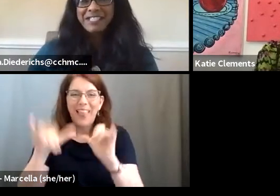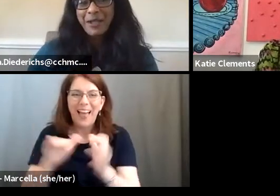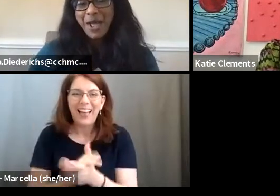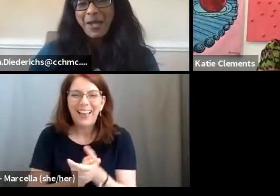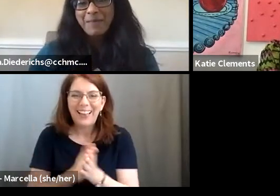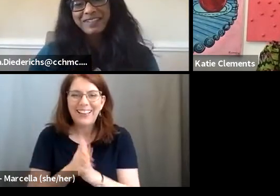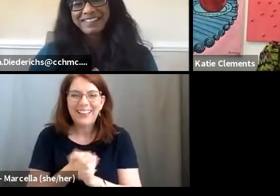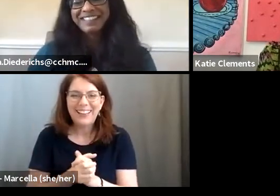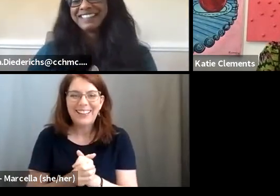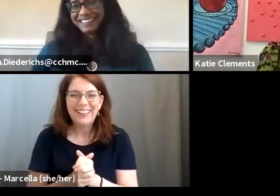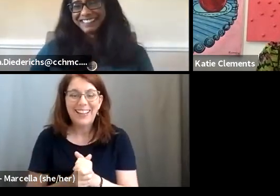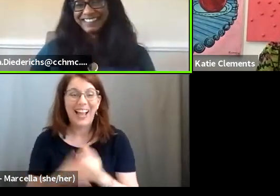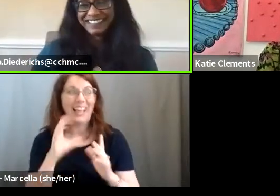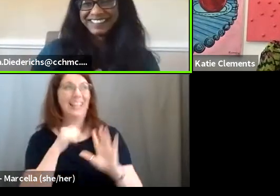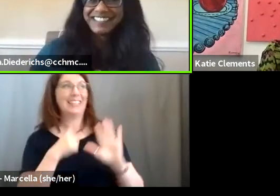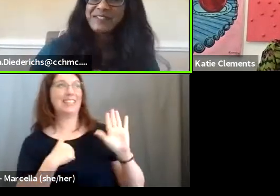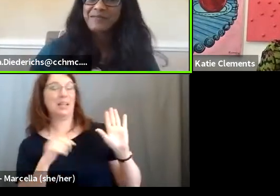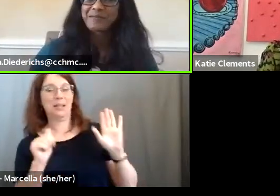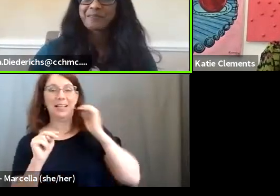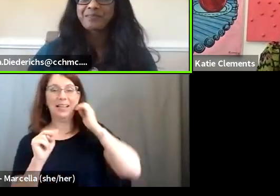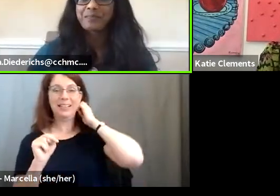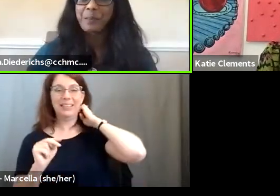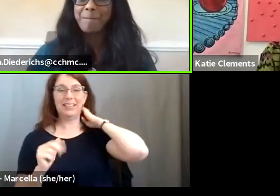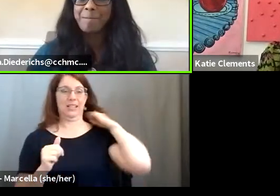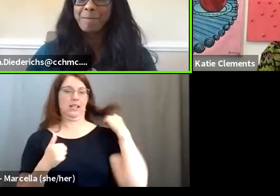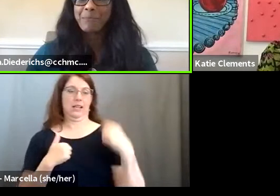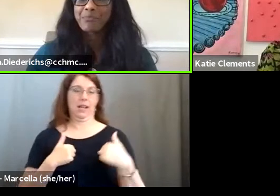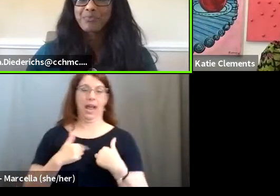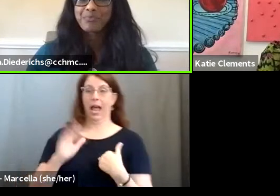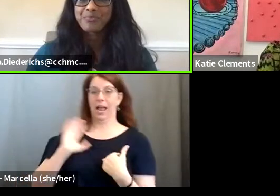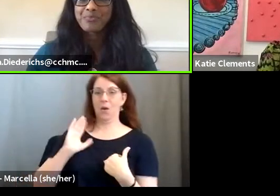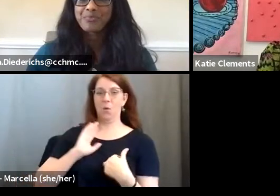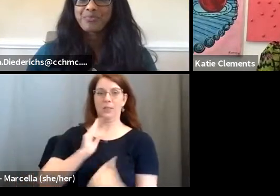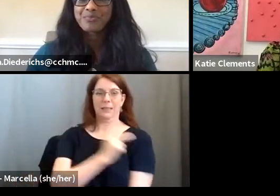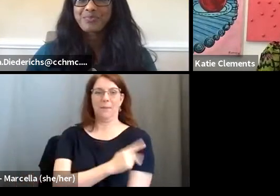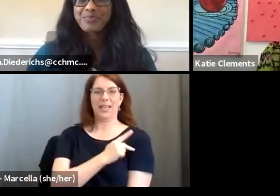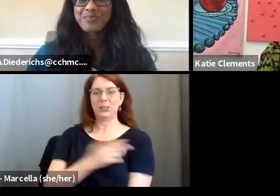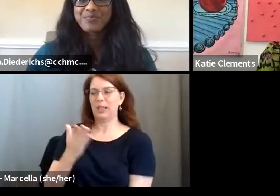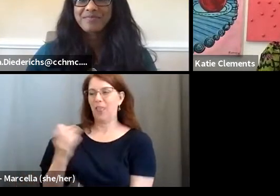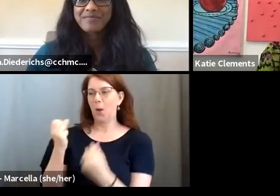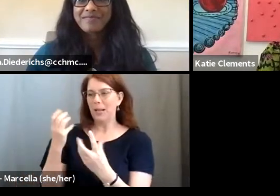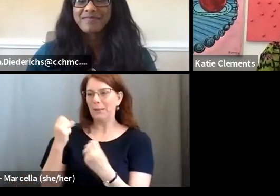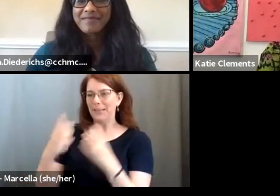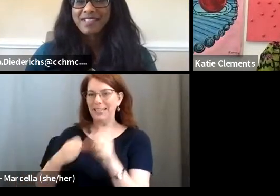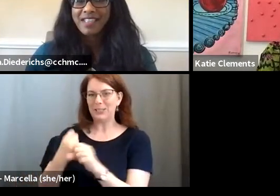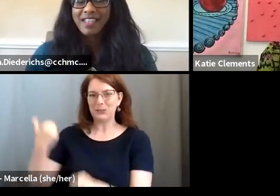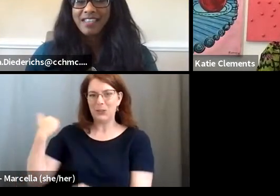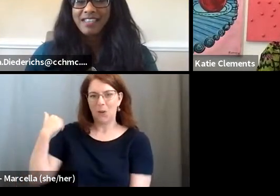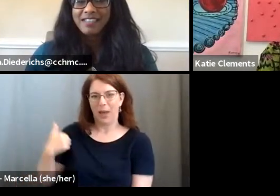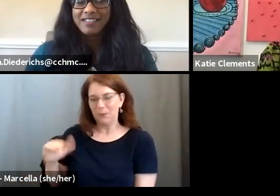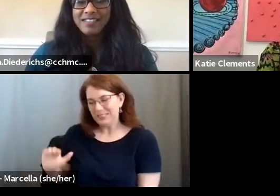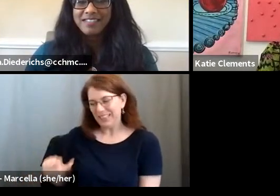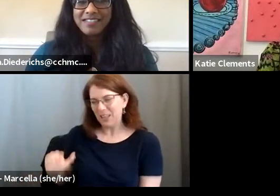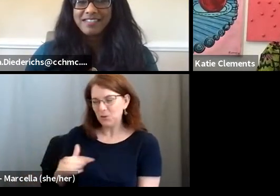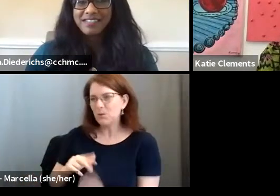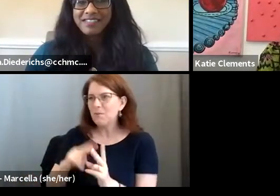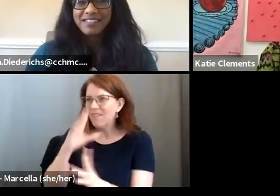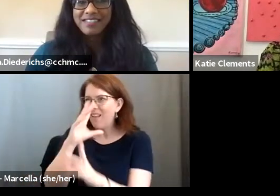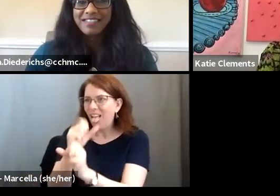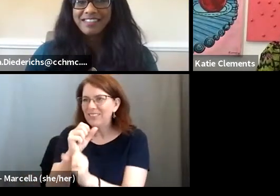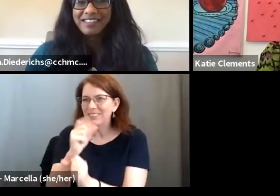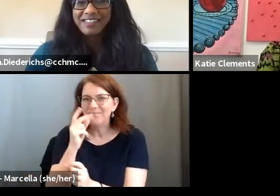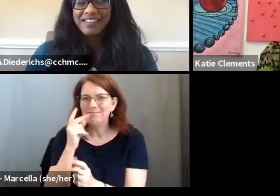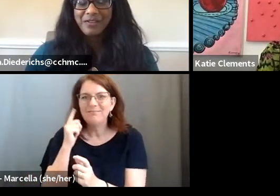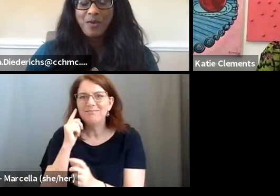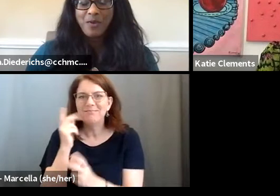I guess I was I was I was a patient there years and years ago when I was a little one. So I'm very interested to hear what's going